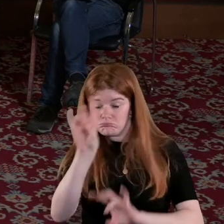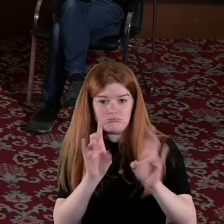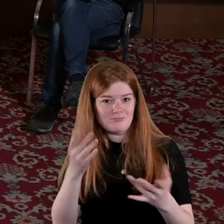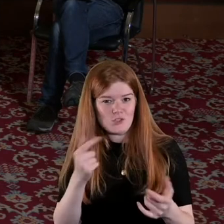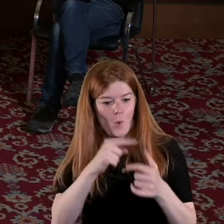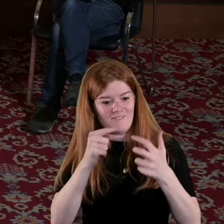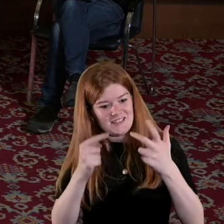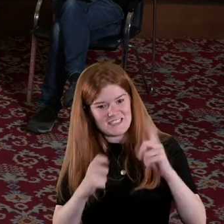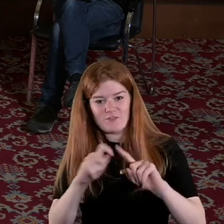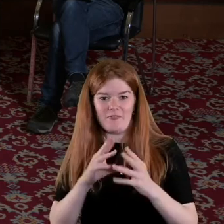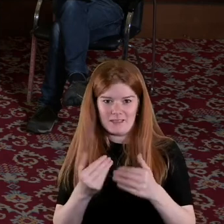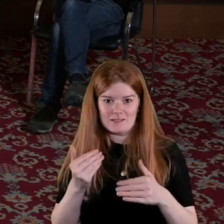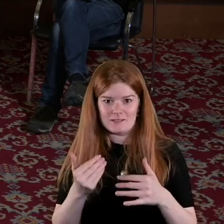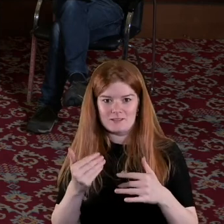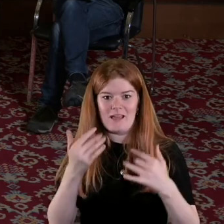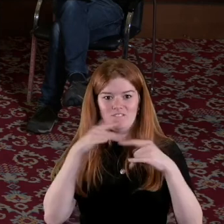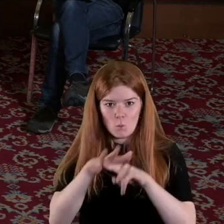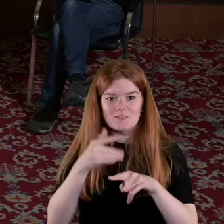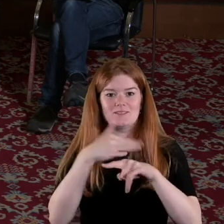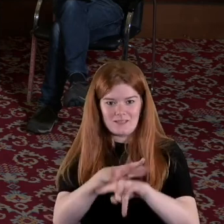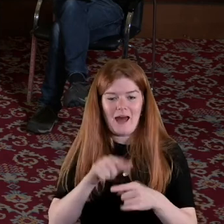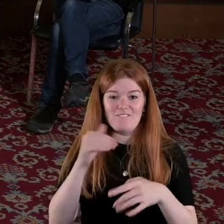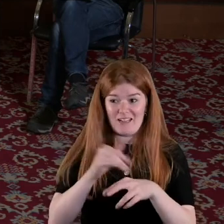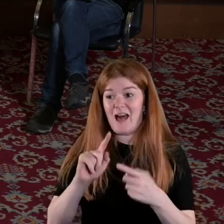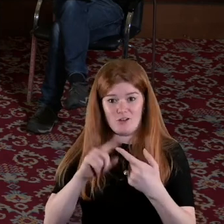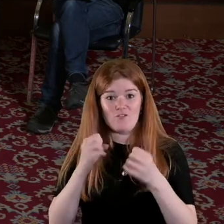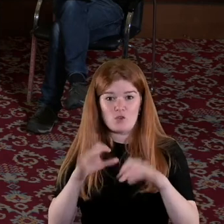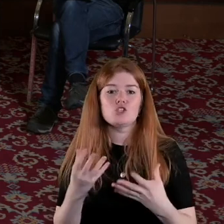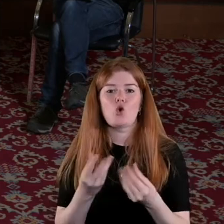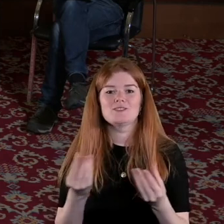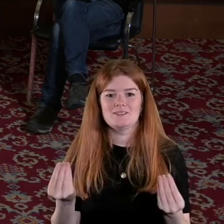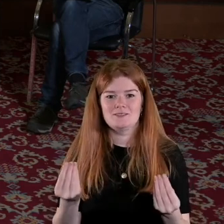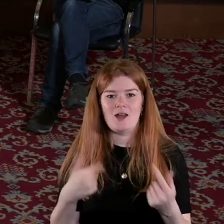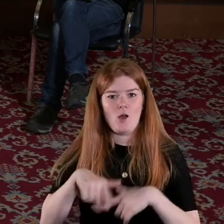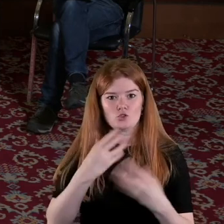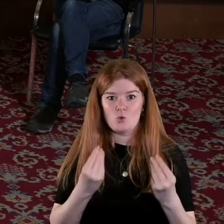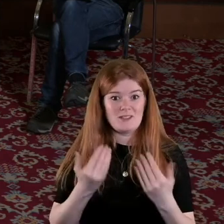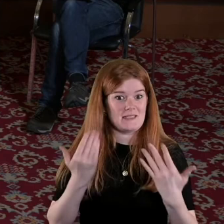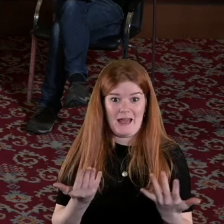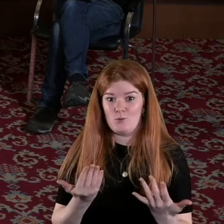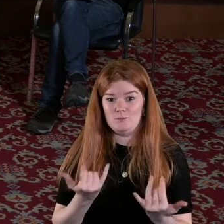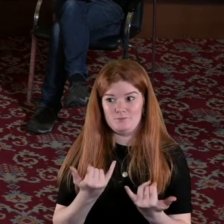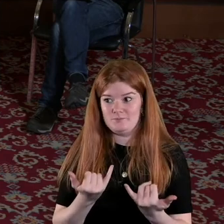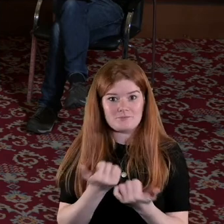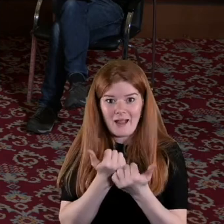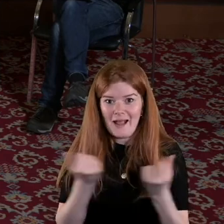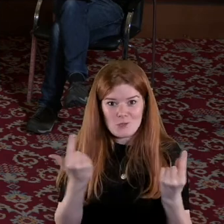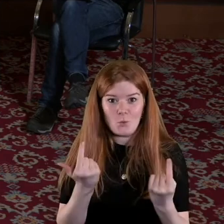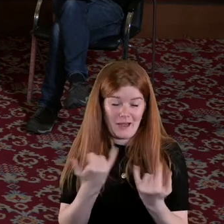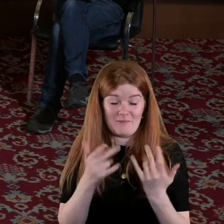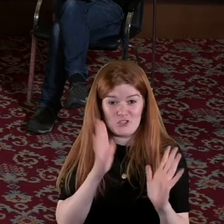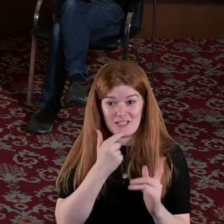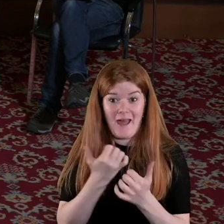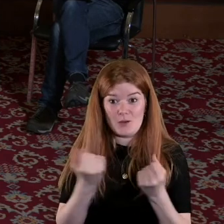these things I think are combining and of course the sources I mean the sources now are just as I said anyone in a local